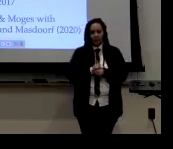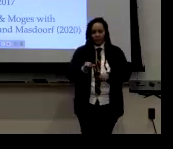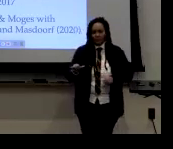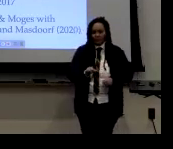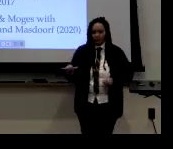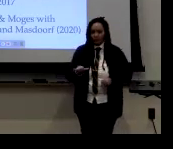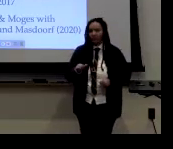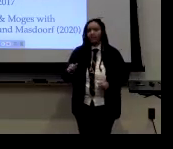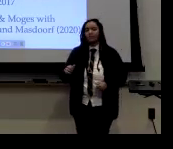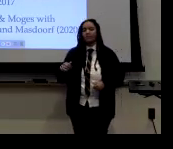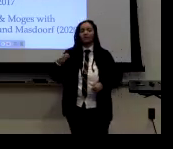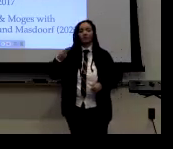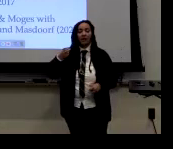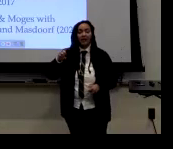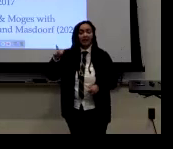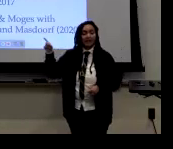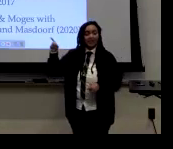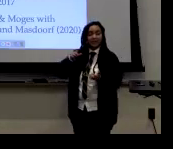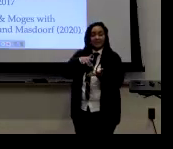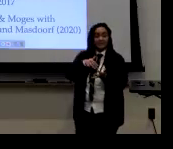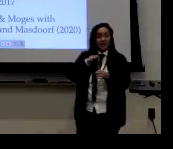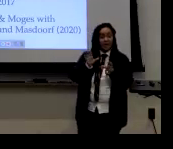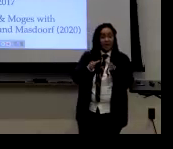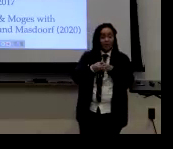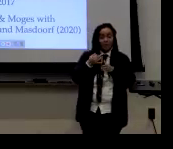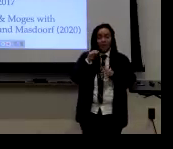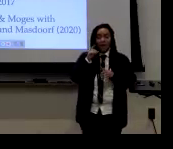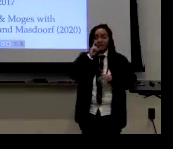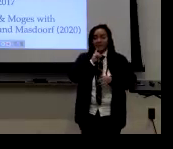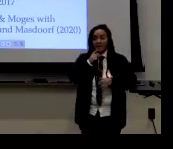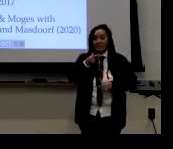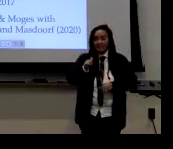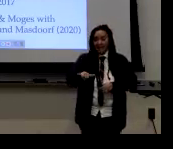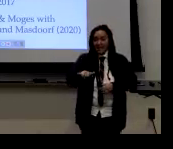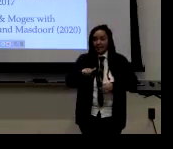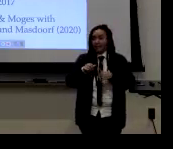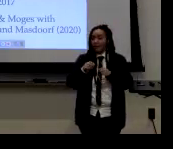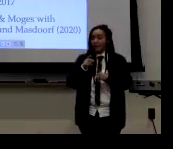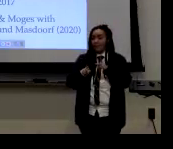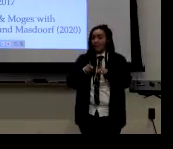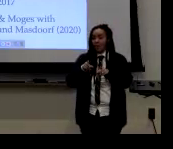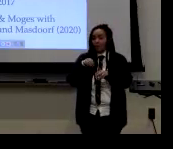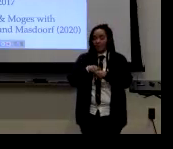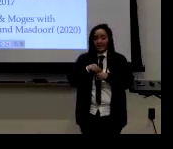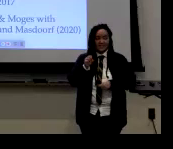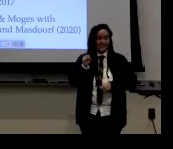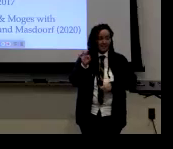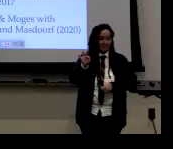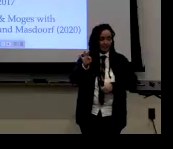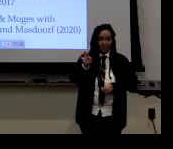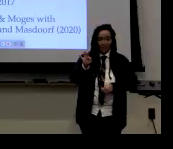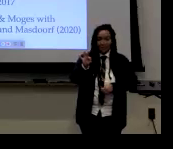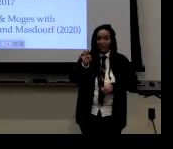And that has really influenced my research. Blau, he had a group of deaf gay